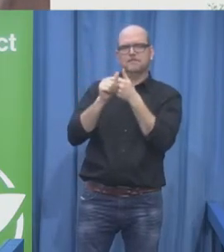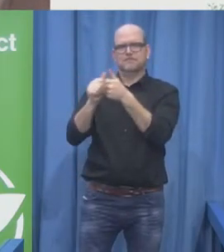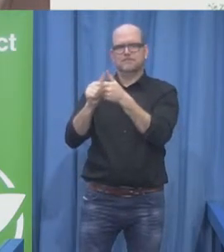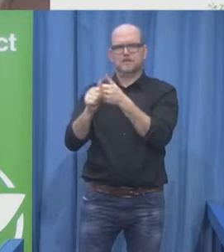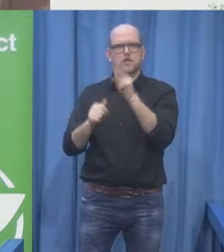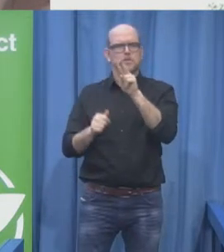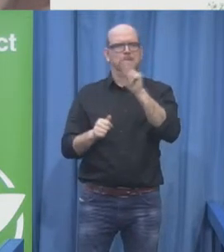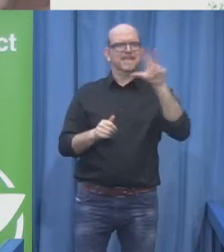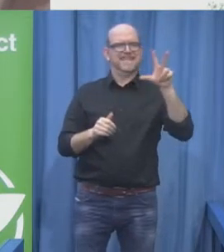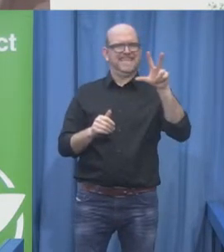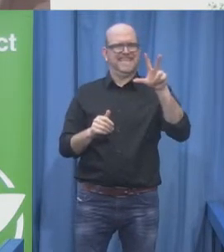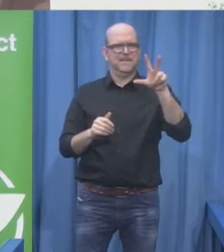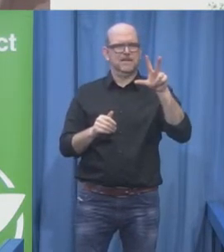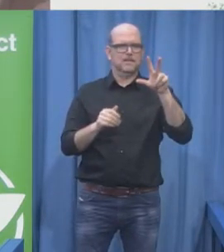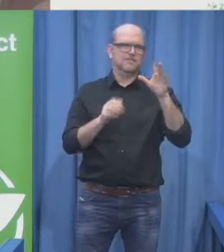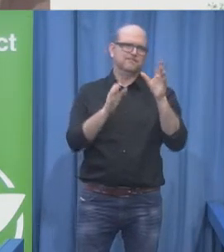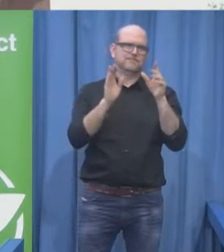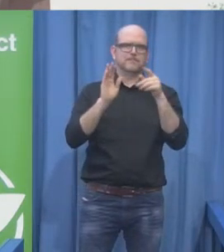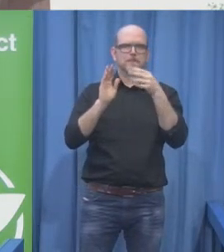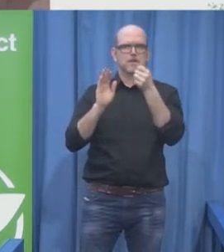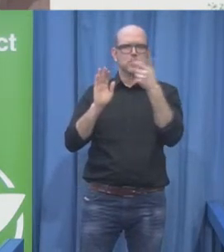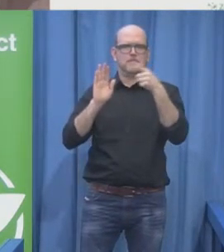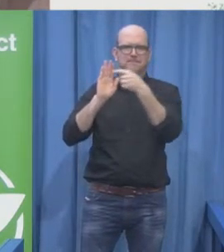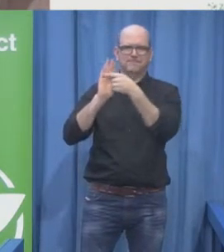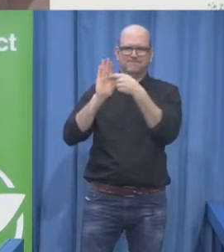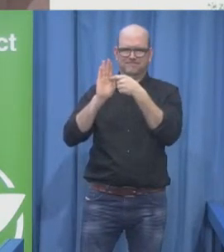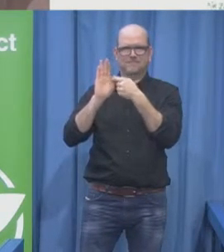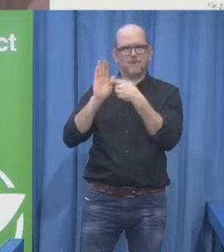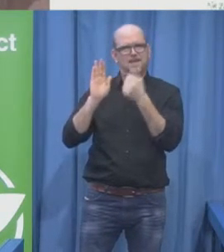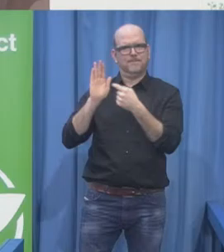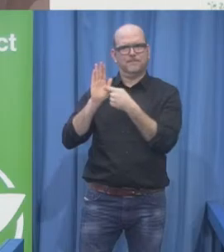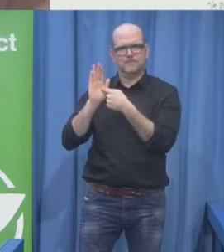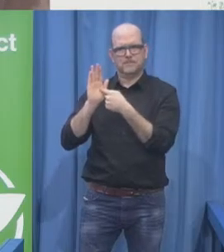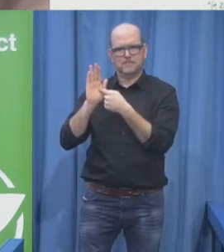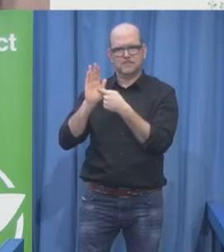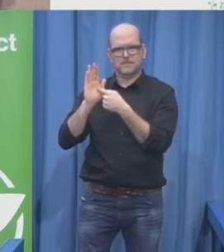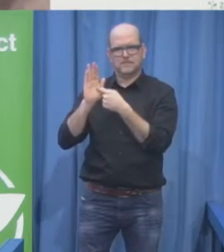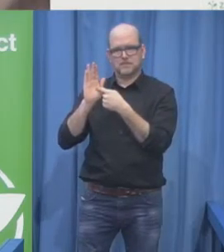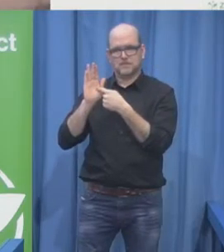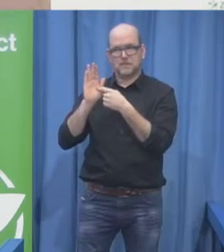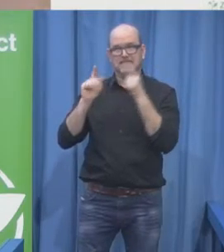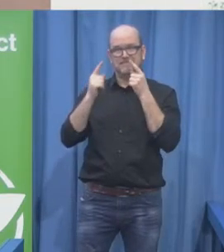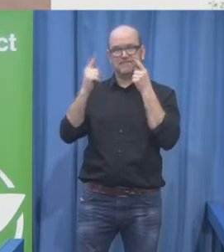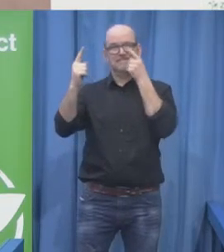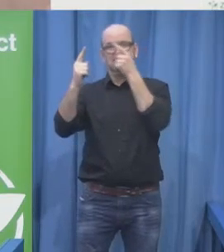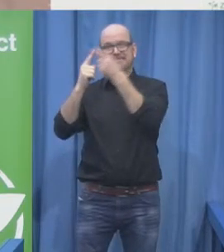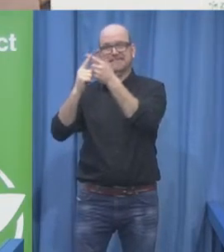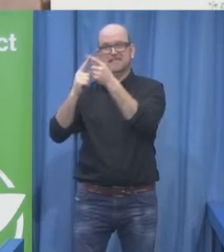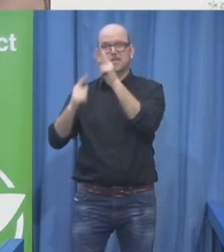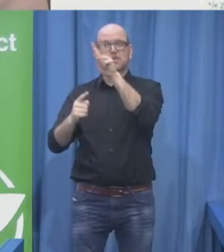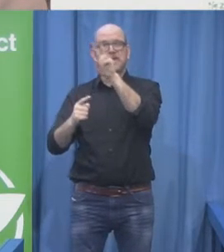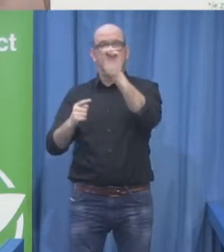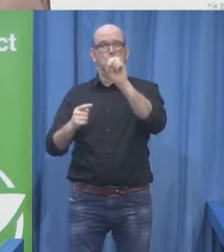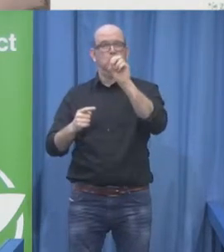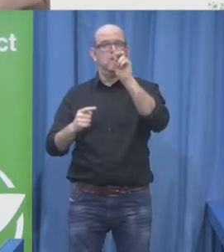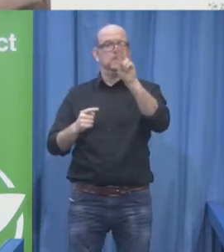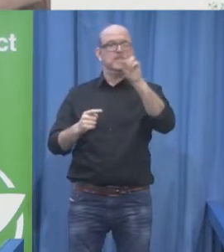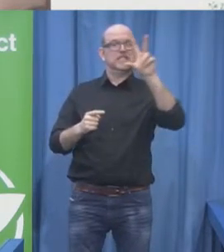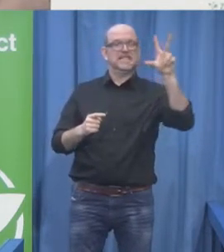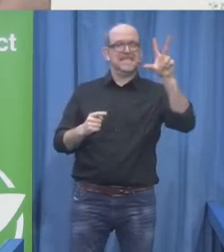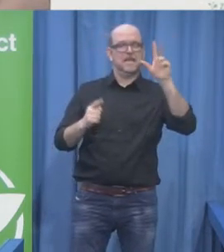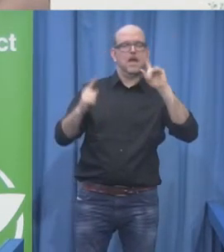have to be reached. And the beauty of this agenda is that it is